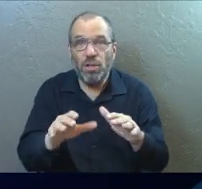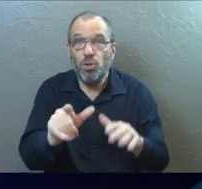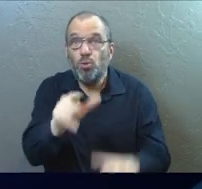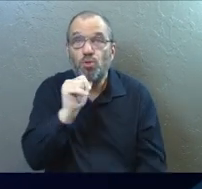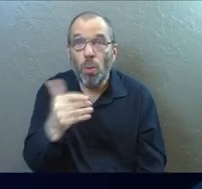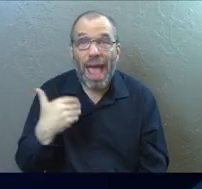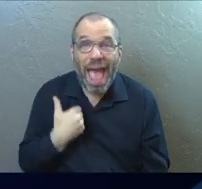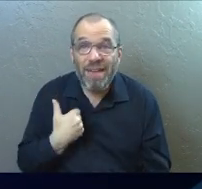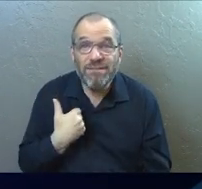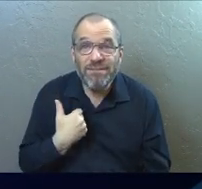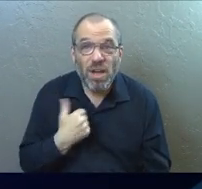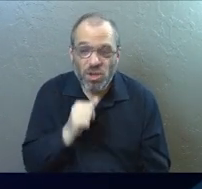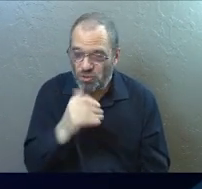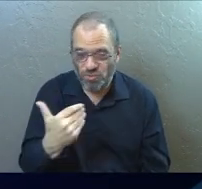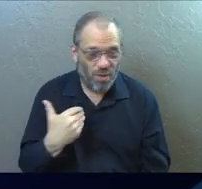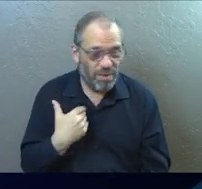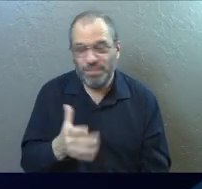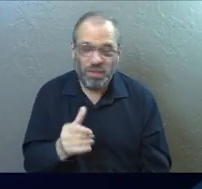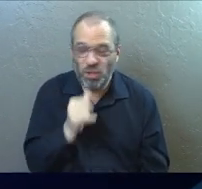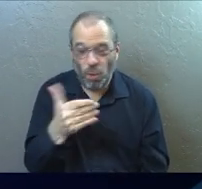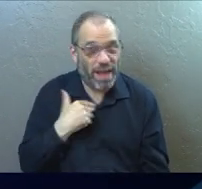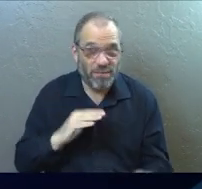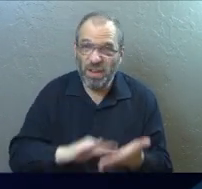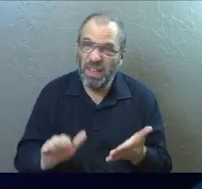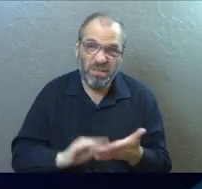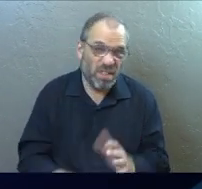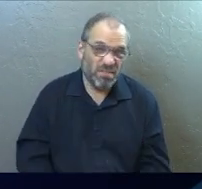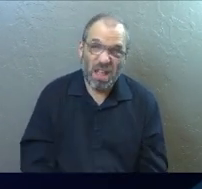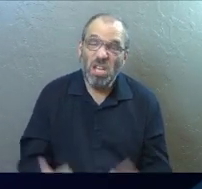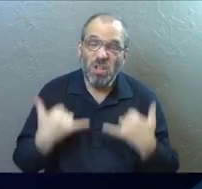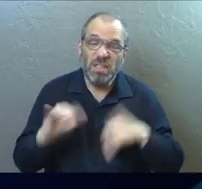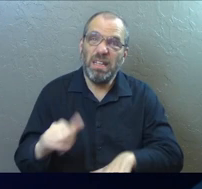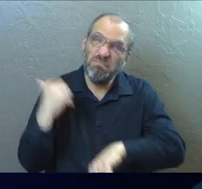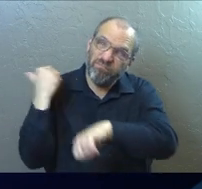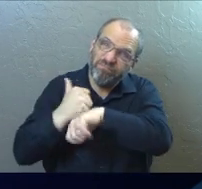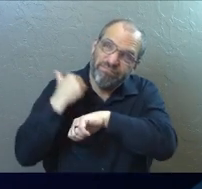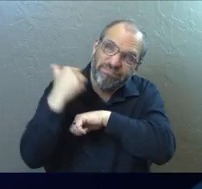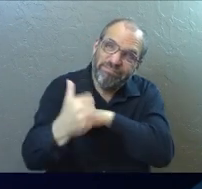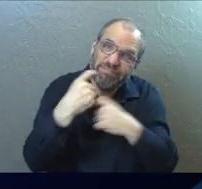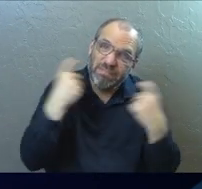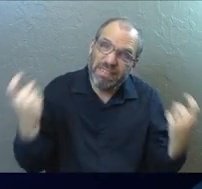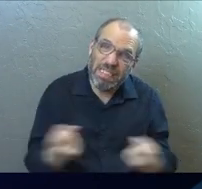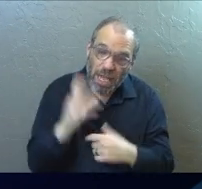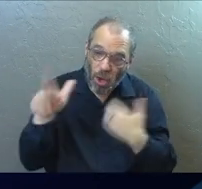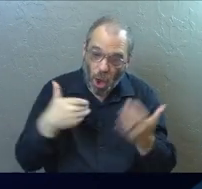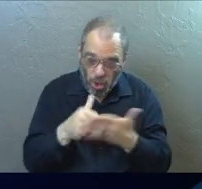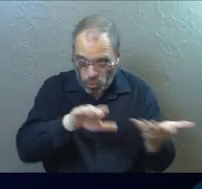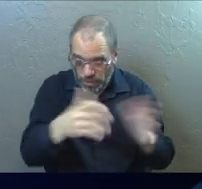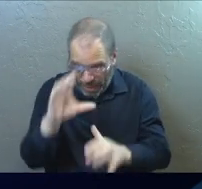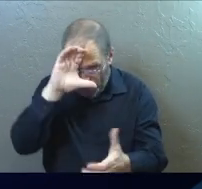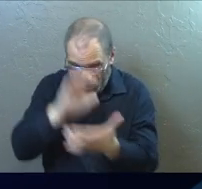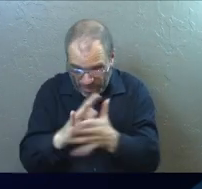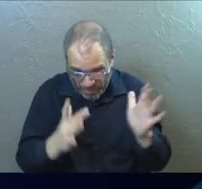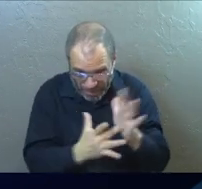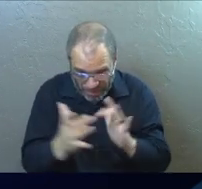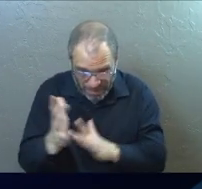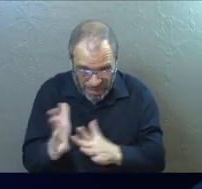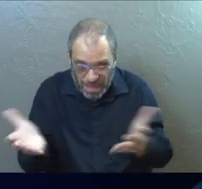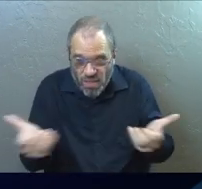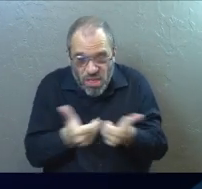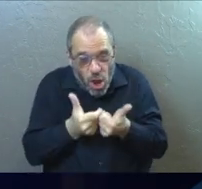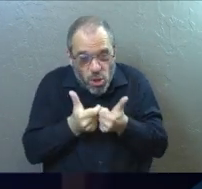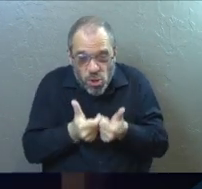don't have. You don't have forgiveness. You're still guilty in your sins. In that case, all who have died believing in Christ are